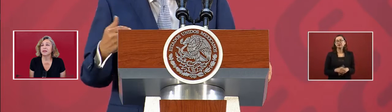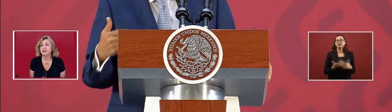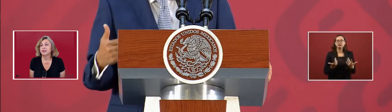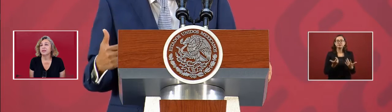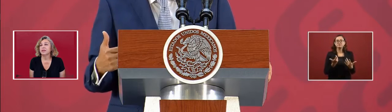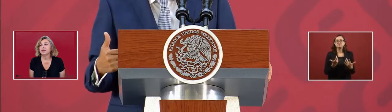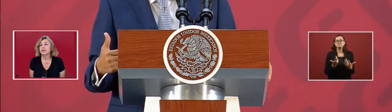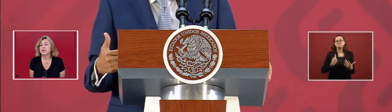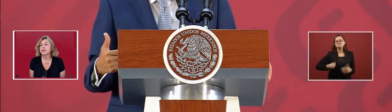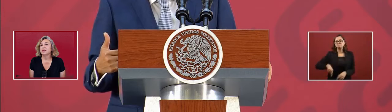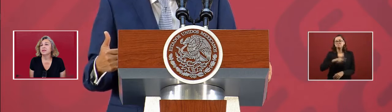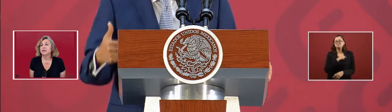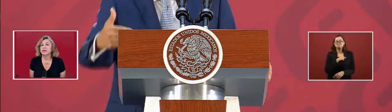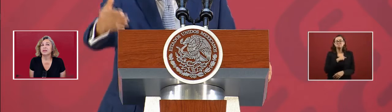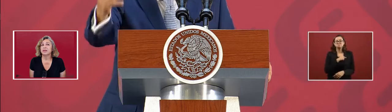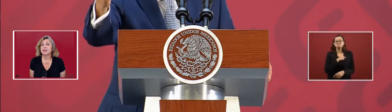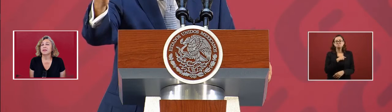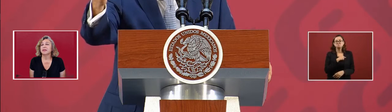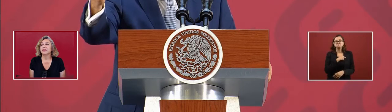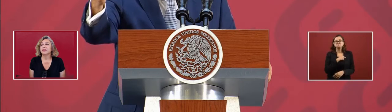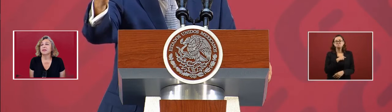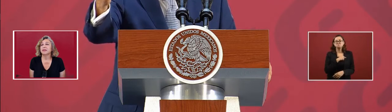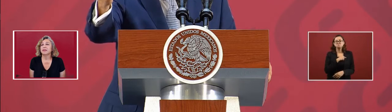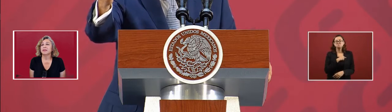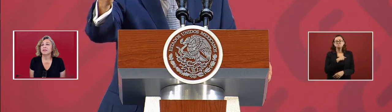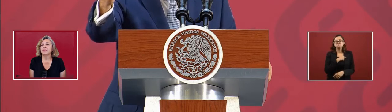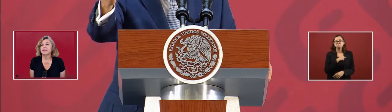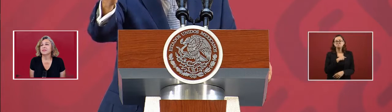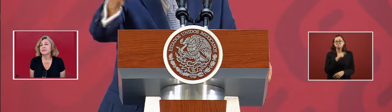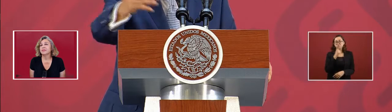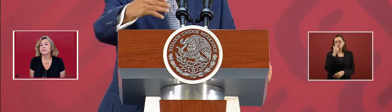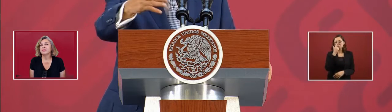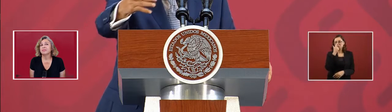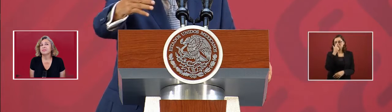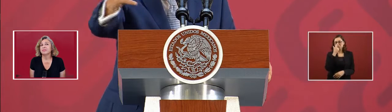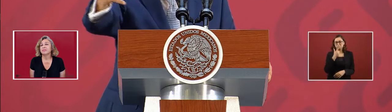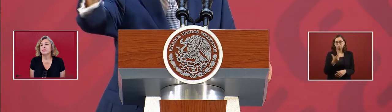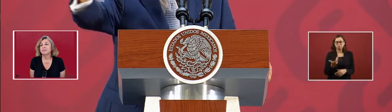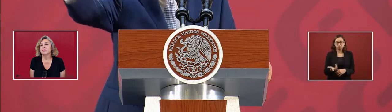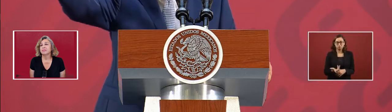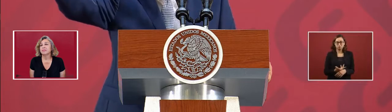the